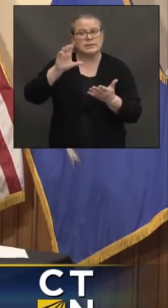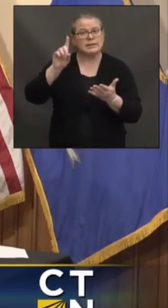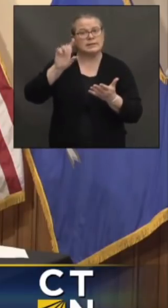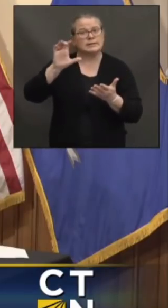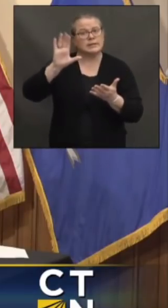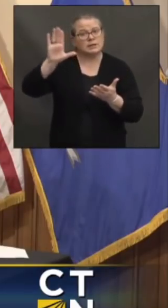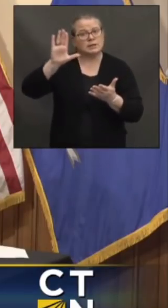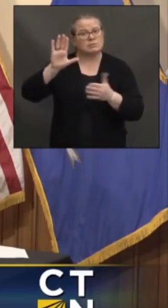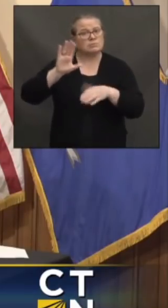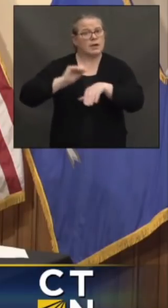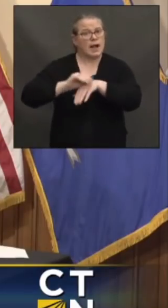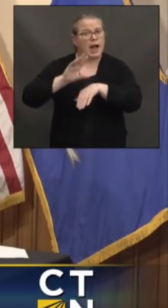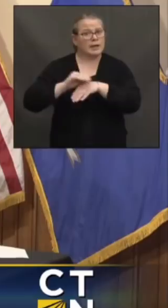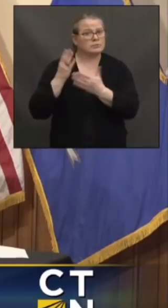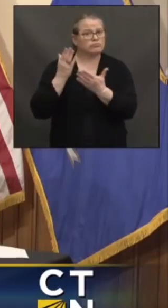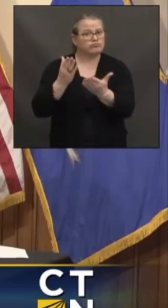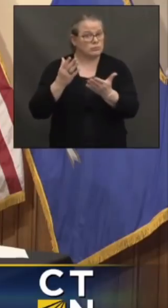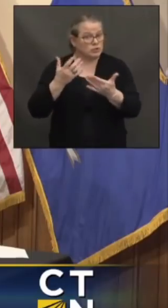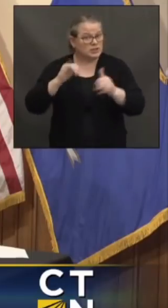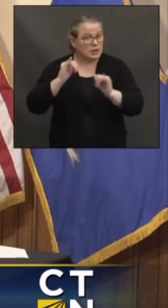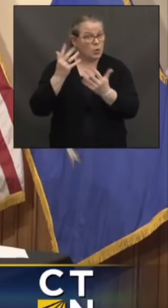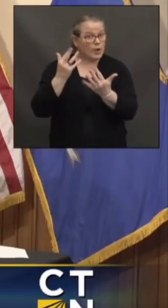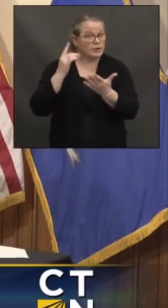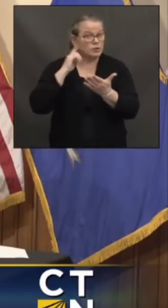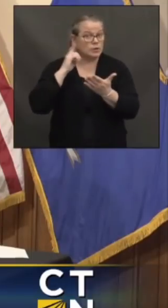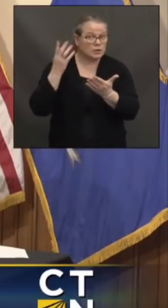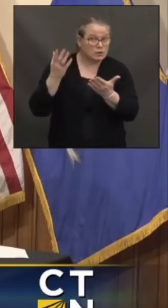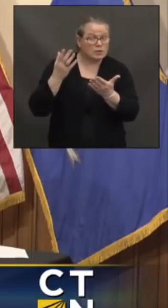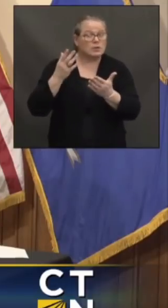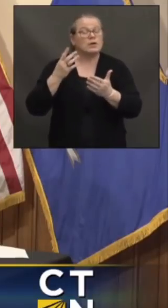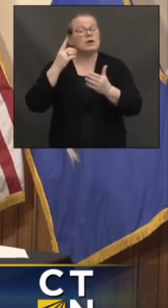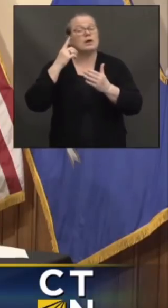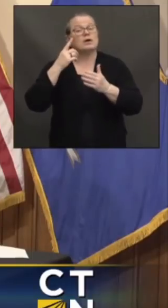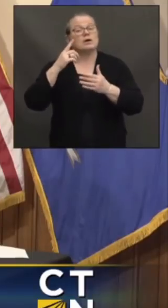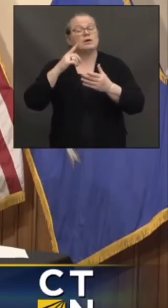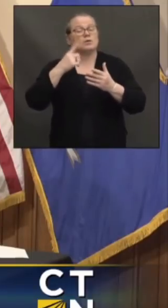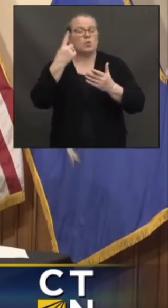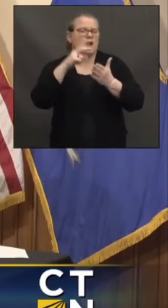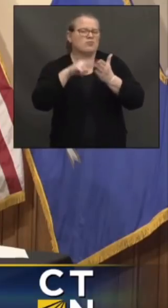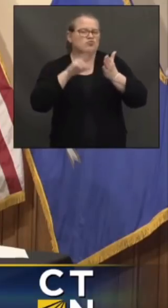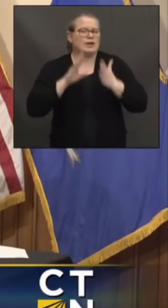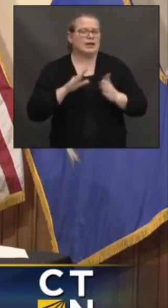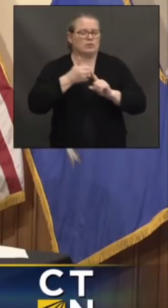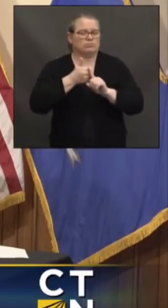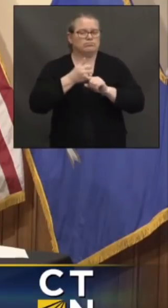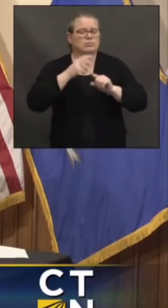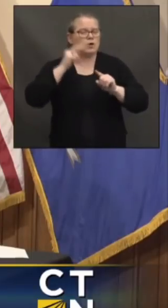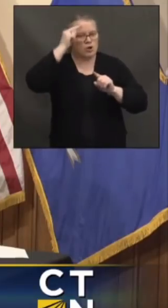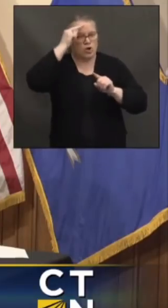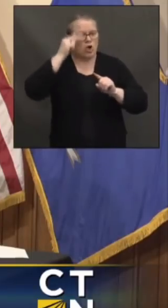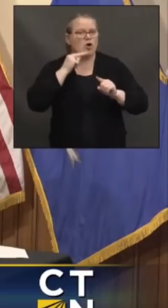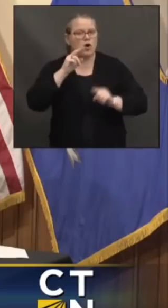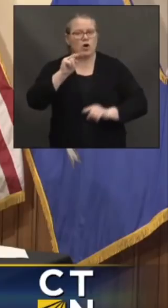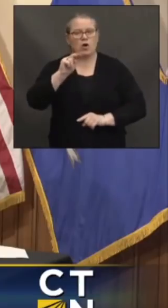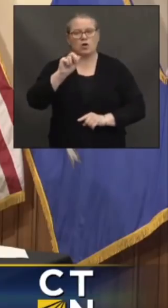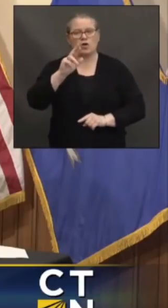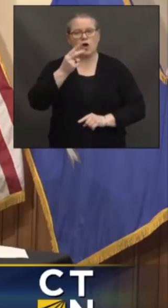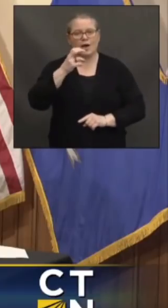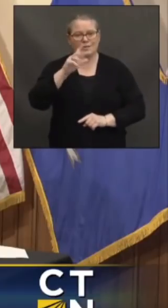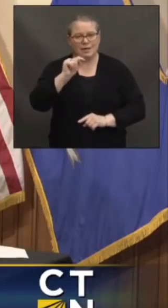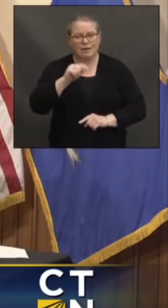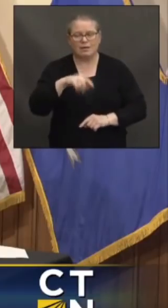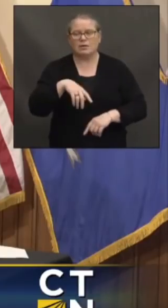call from a reader this morning from Naugatuck. His wife of 47 years has been in a nursing home. He wants to see